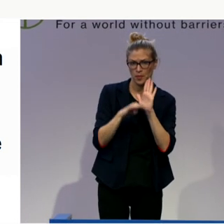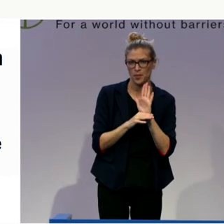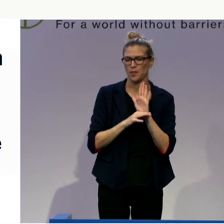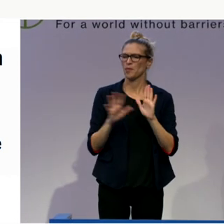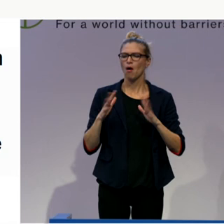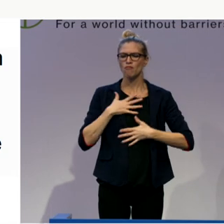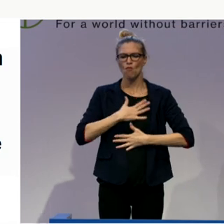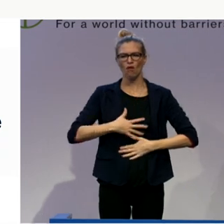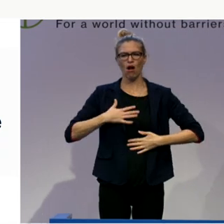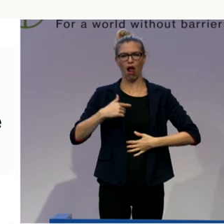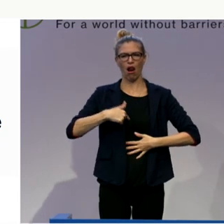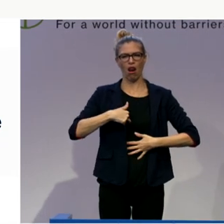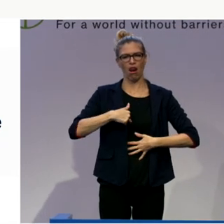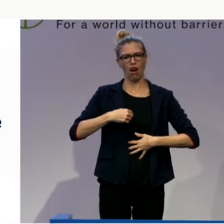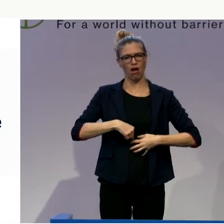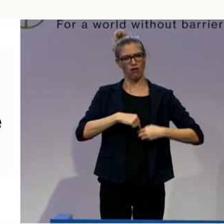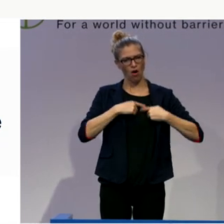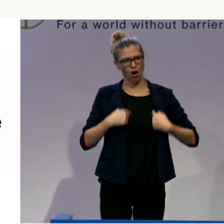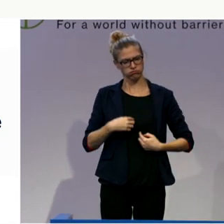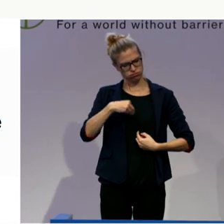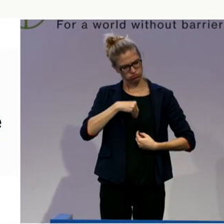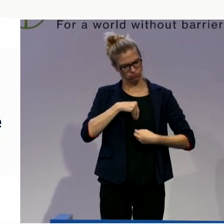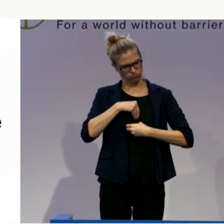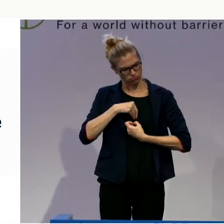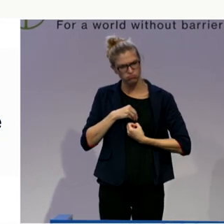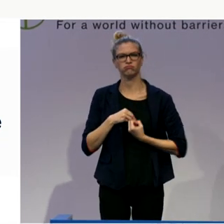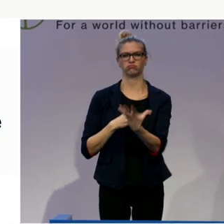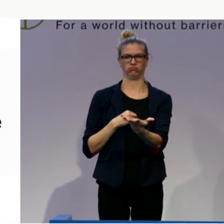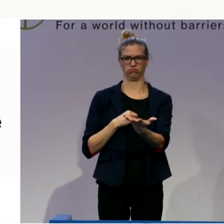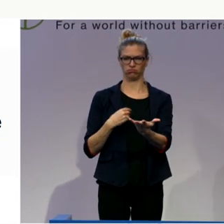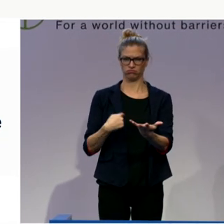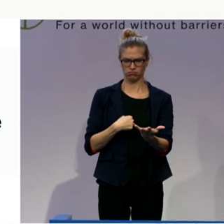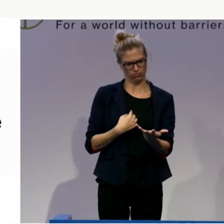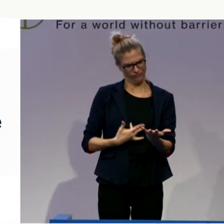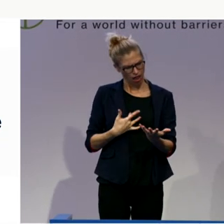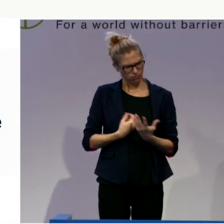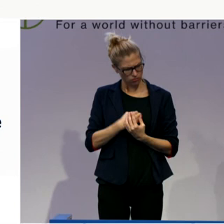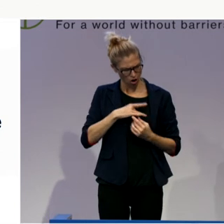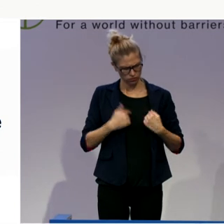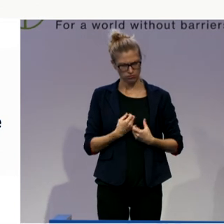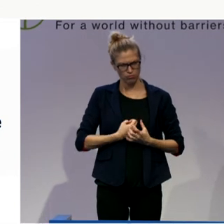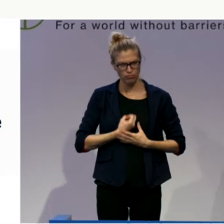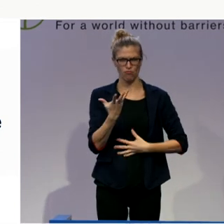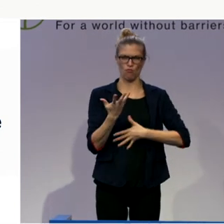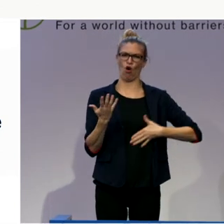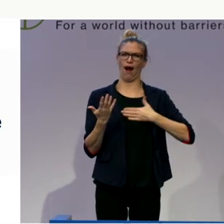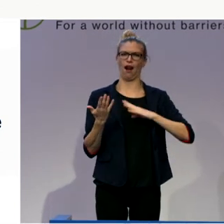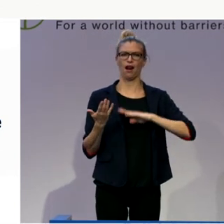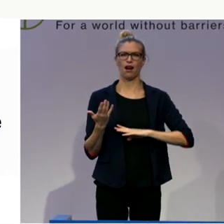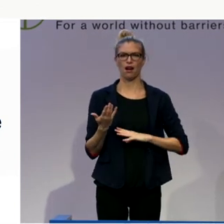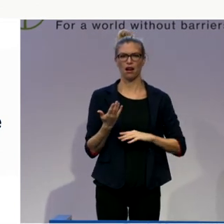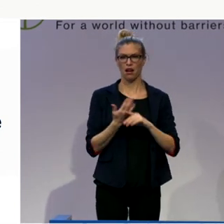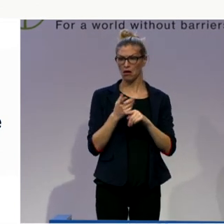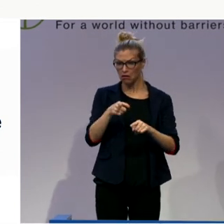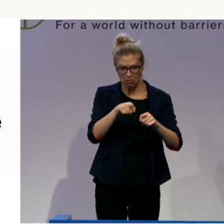it. So that is our first nature, saying to us that it is not right, that another person should not have access to something, and